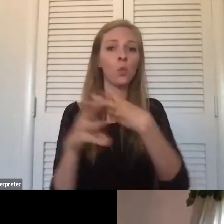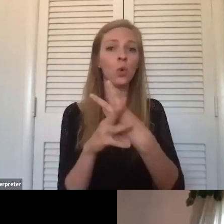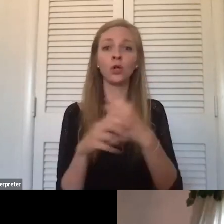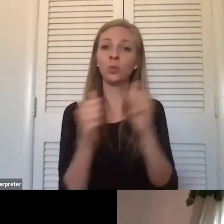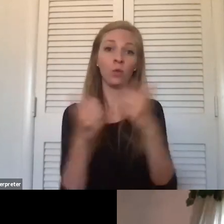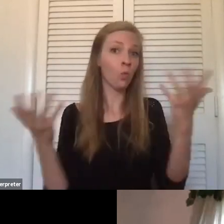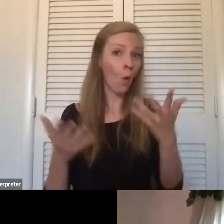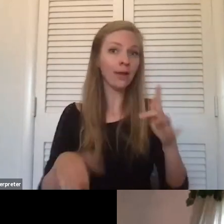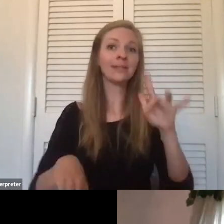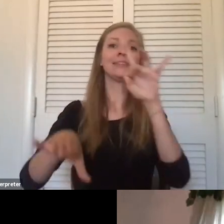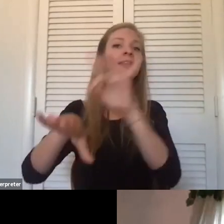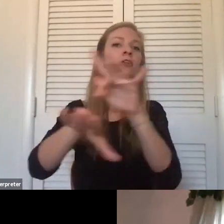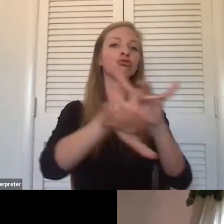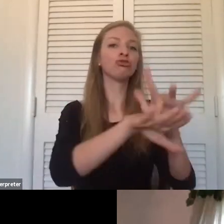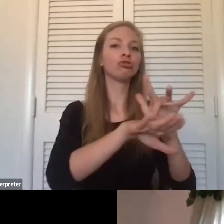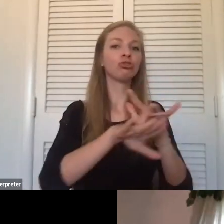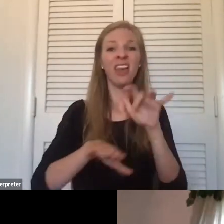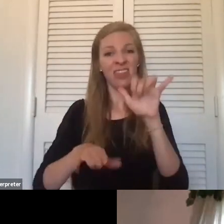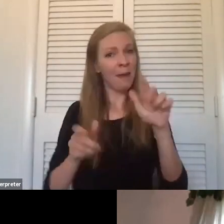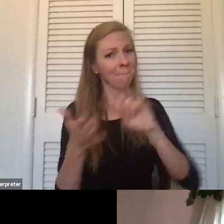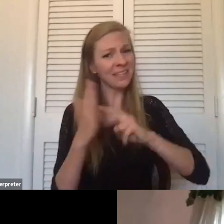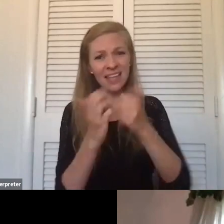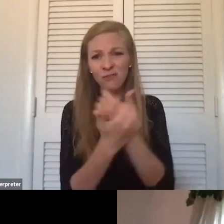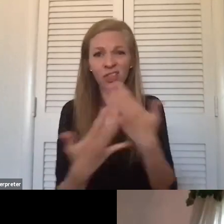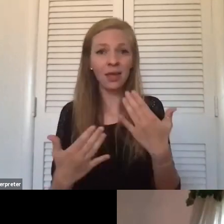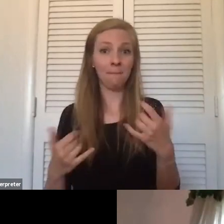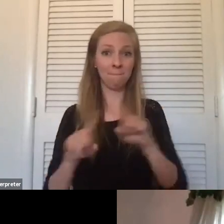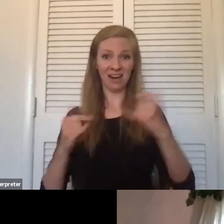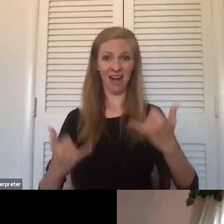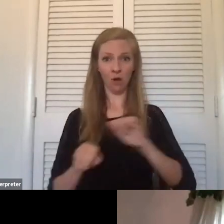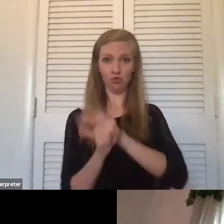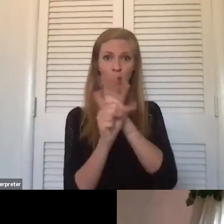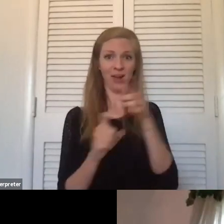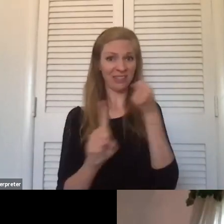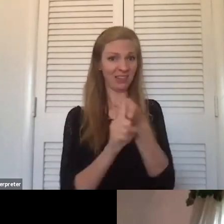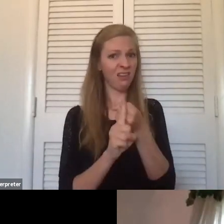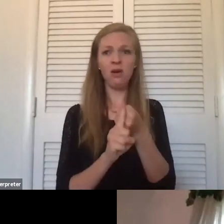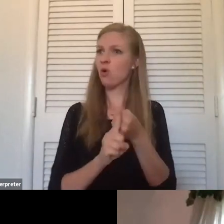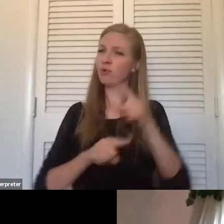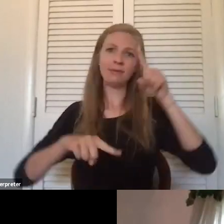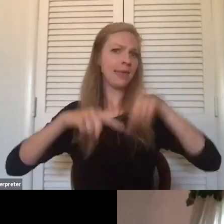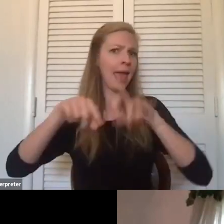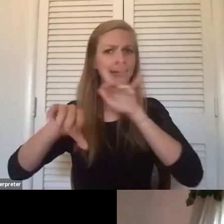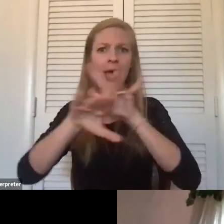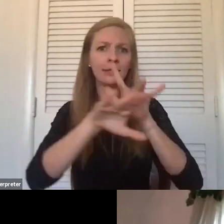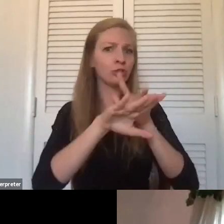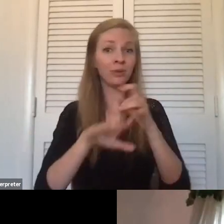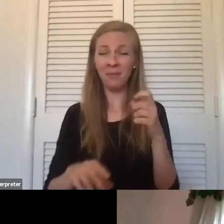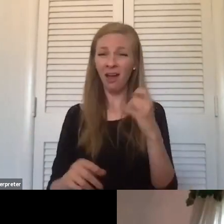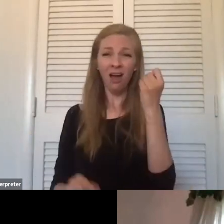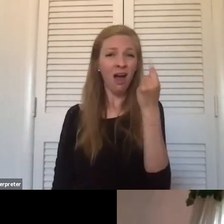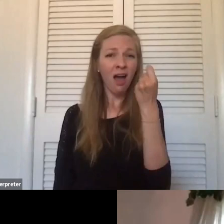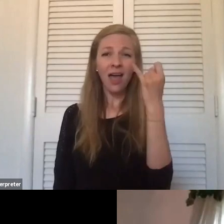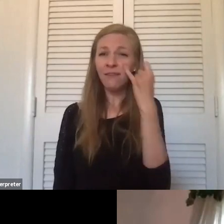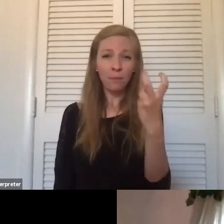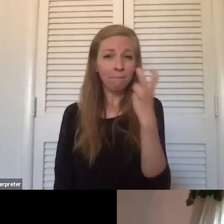is everything. And now, you know, you can't hug a person who's blind. They touch every little ounce of your